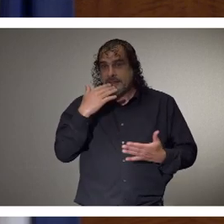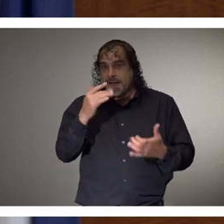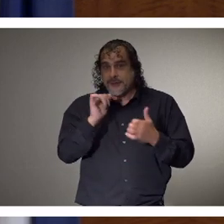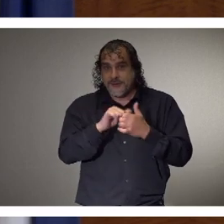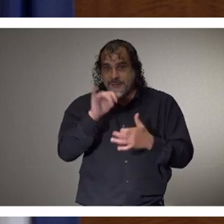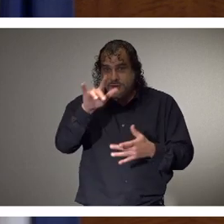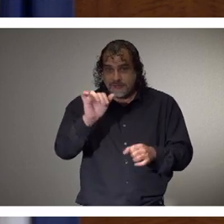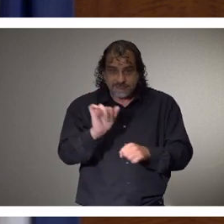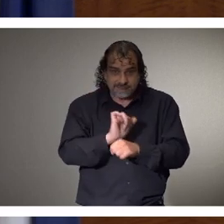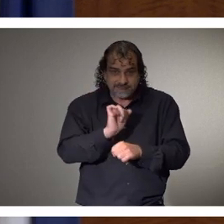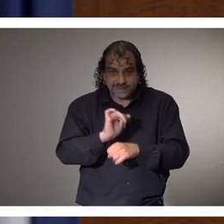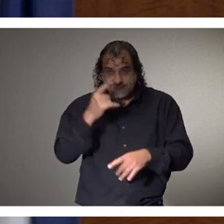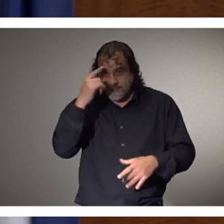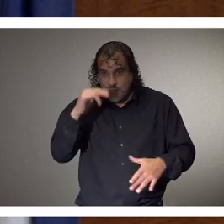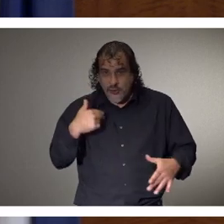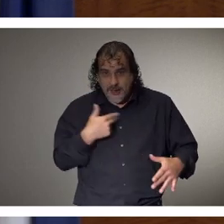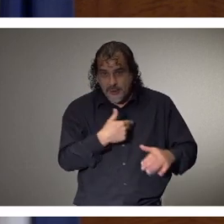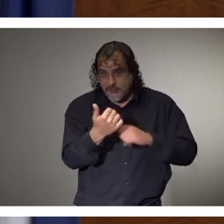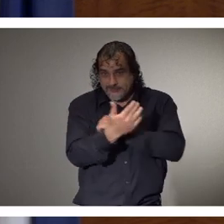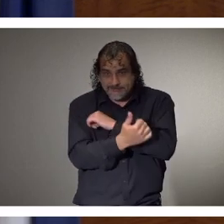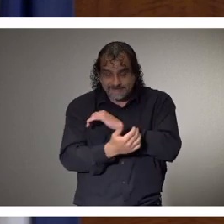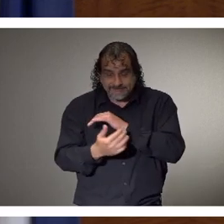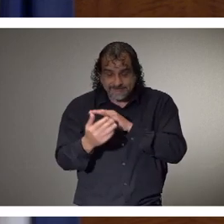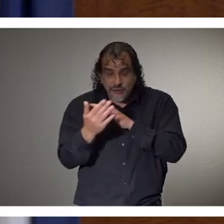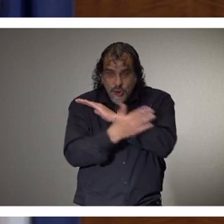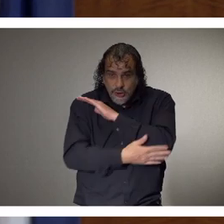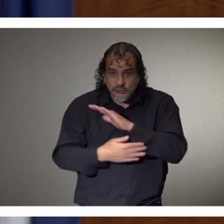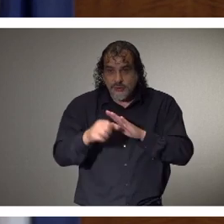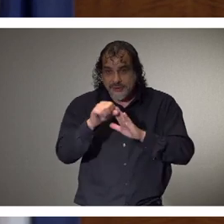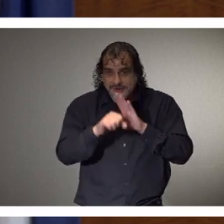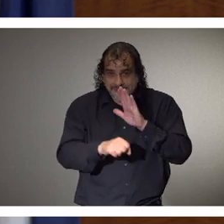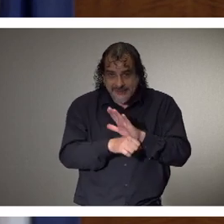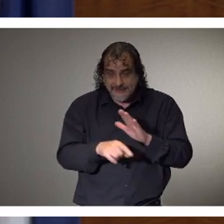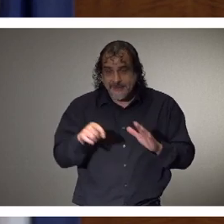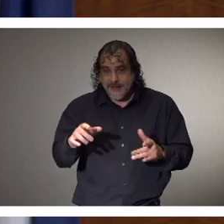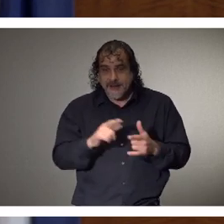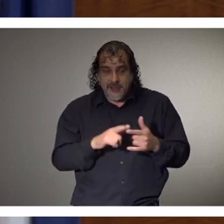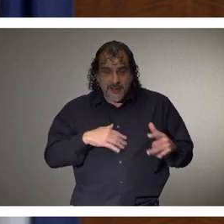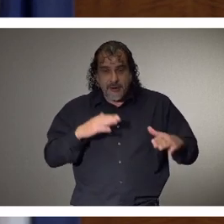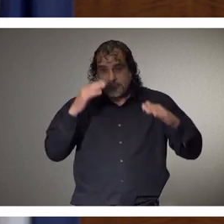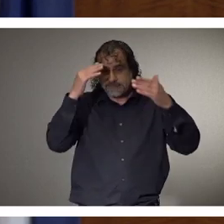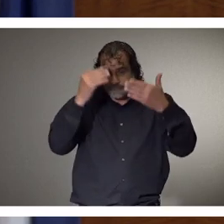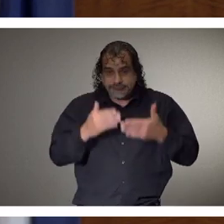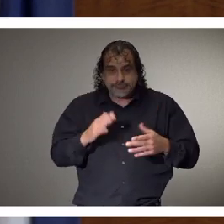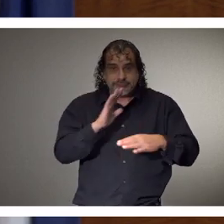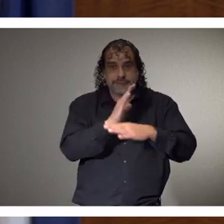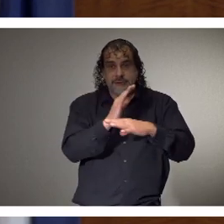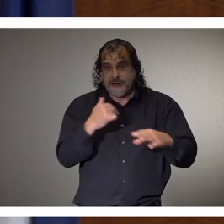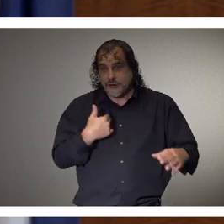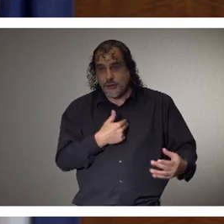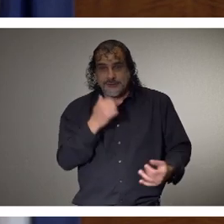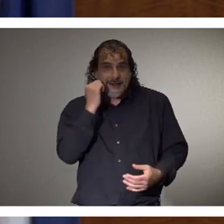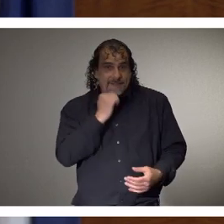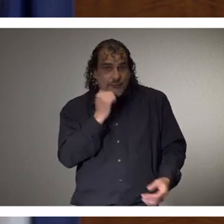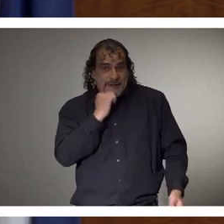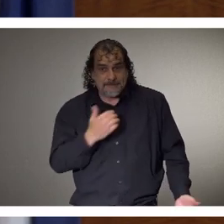you for your service to our state. Our first responders are on the front line and they're stepping up every single day.